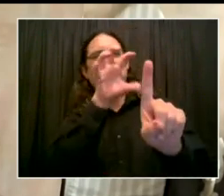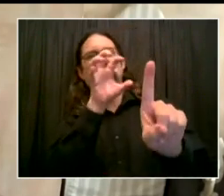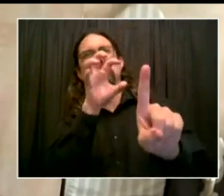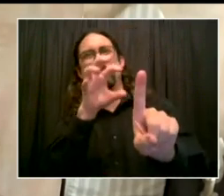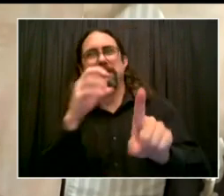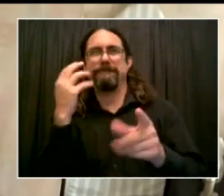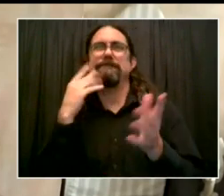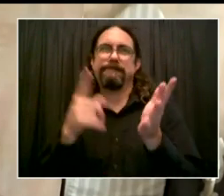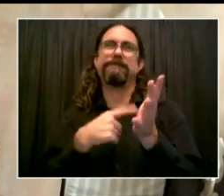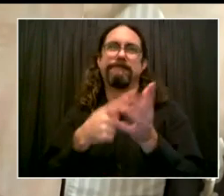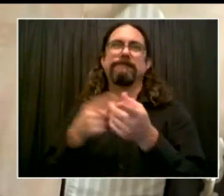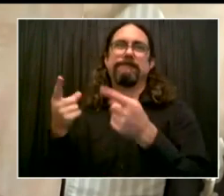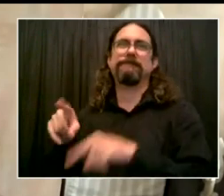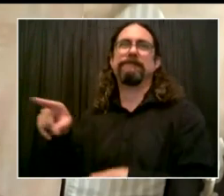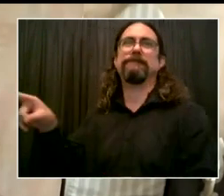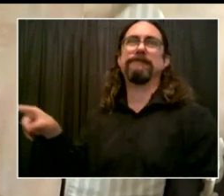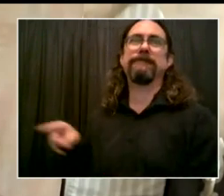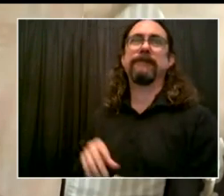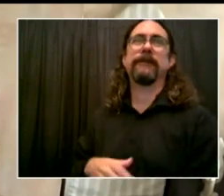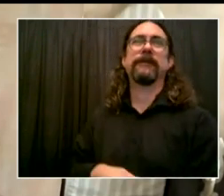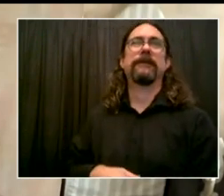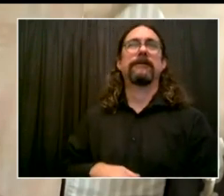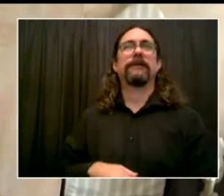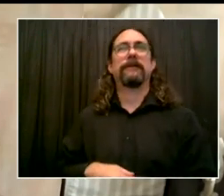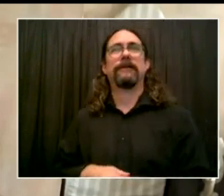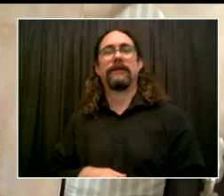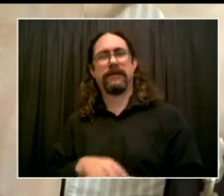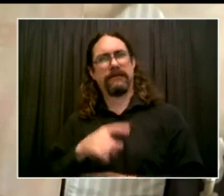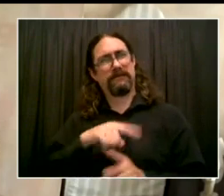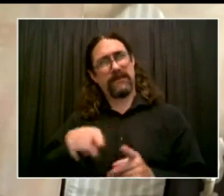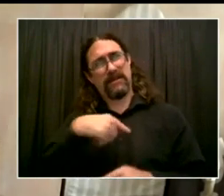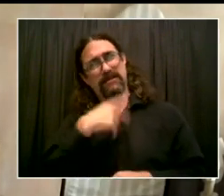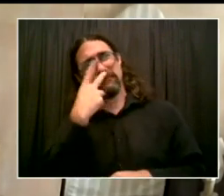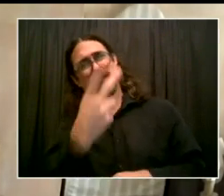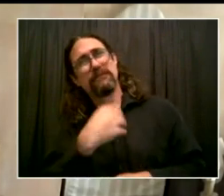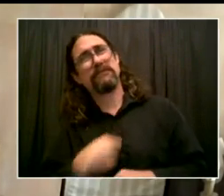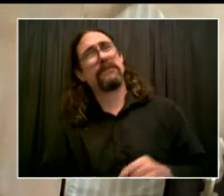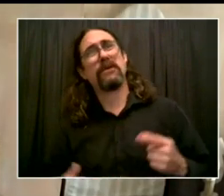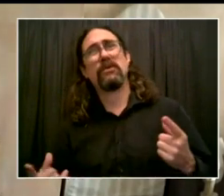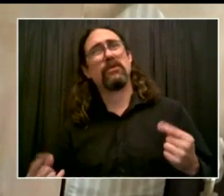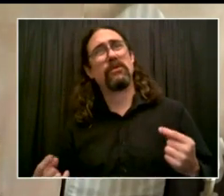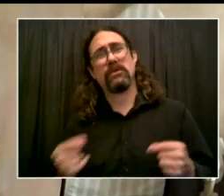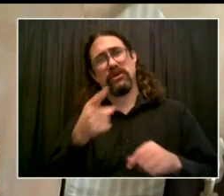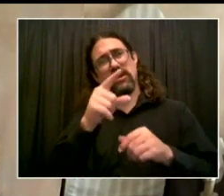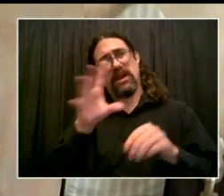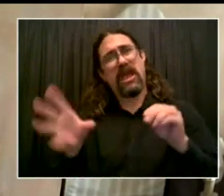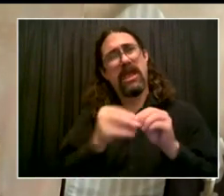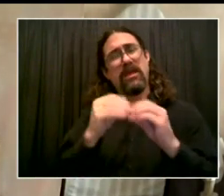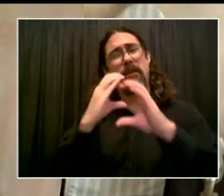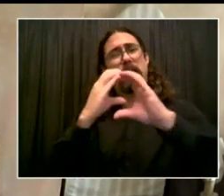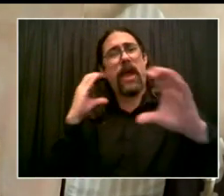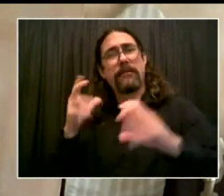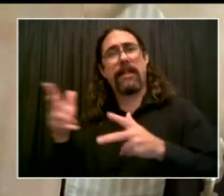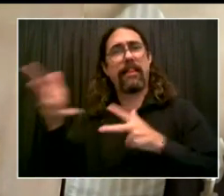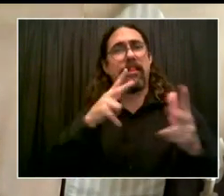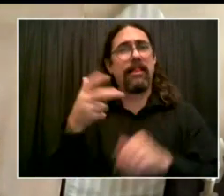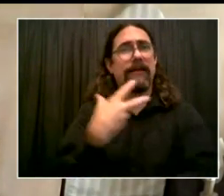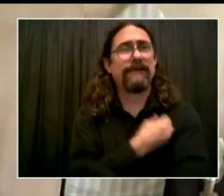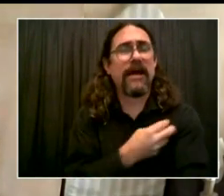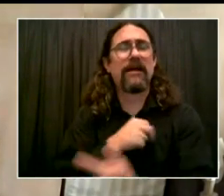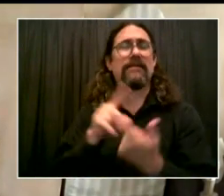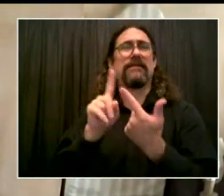churches, that you made the vaccines available within communities where